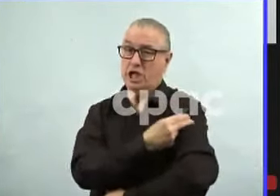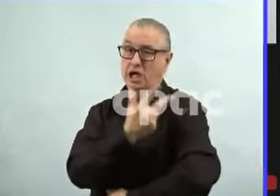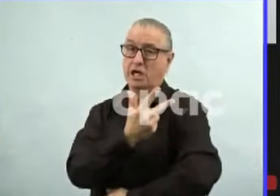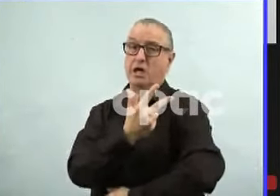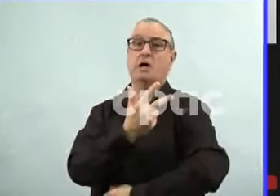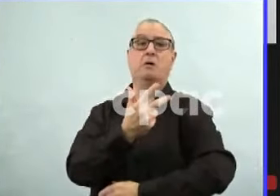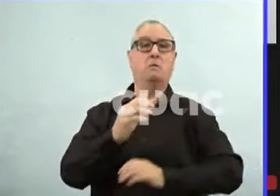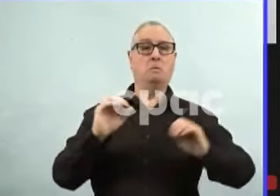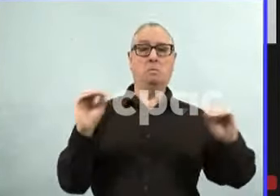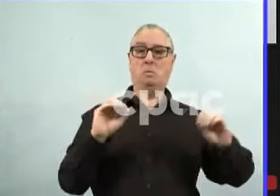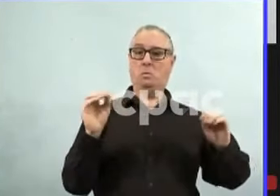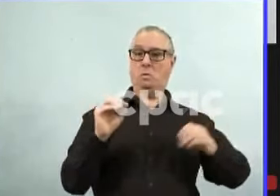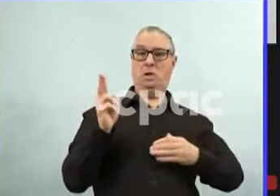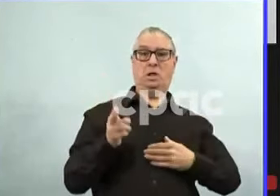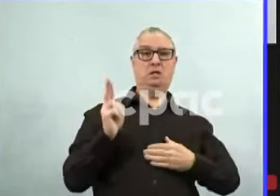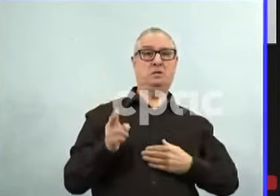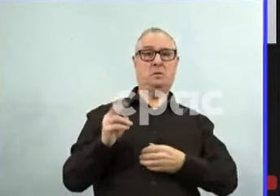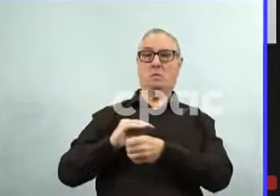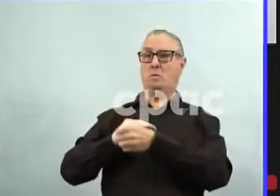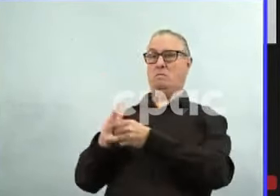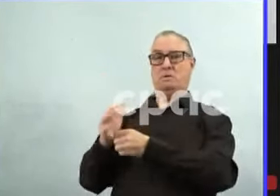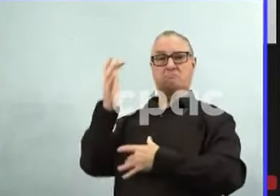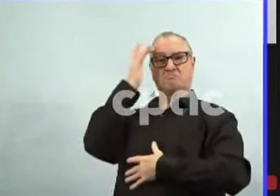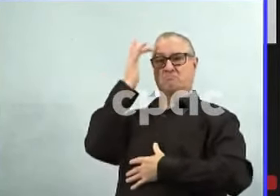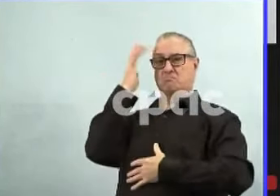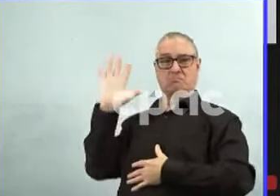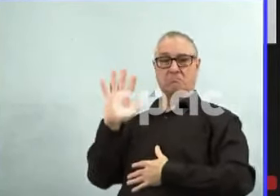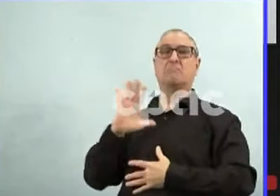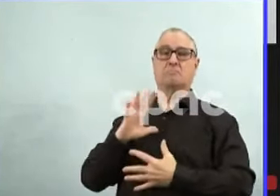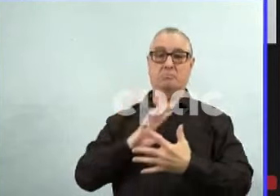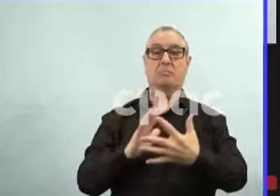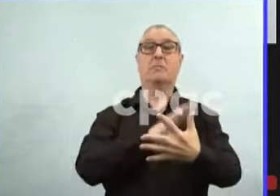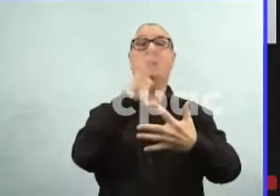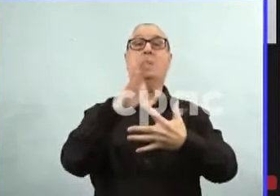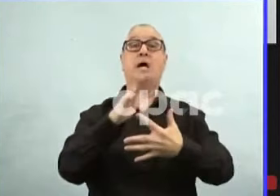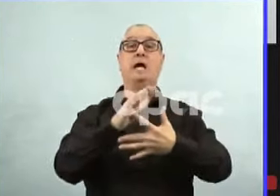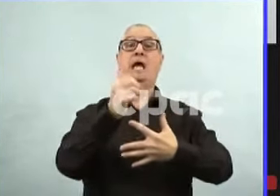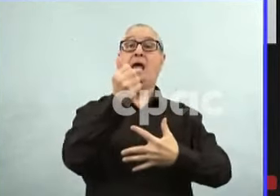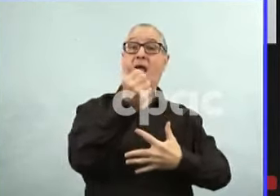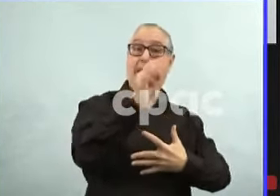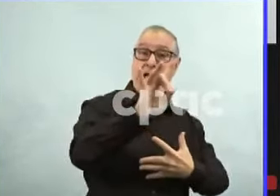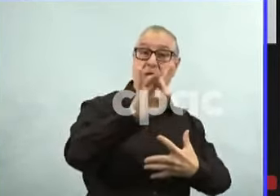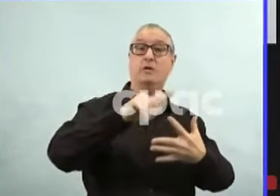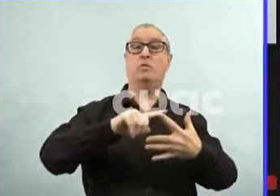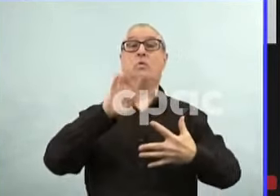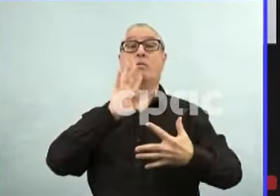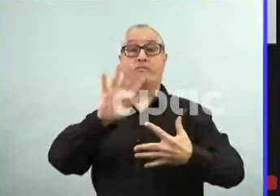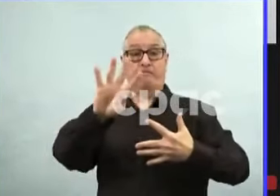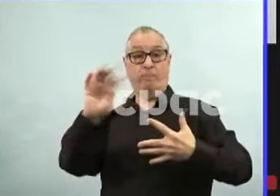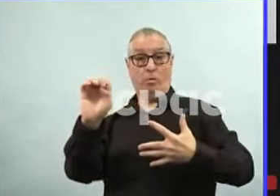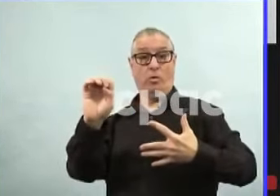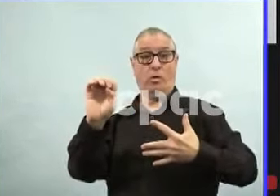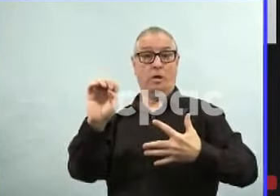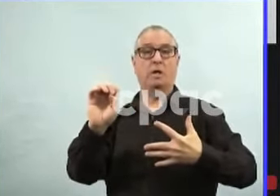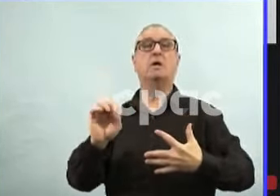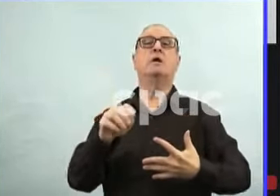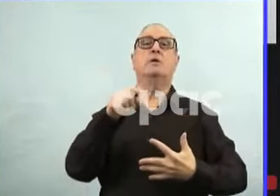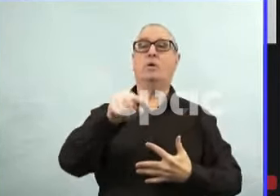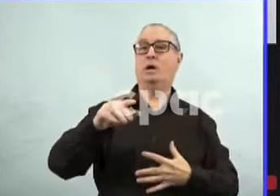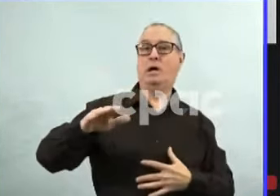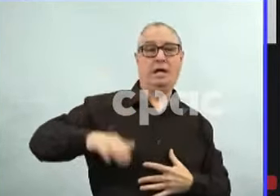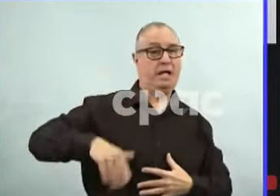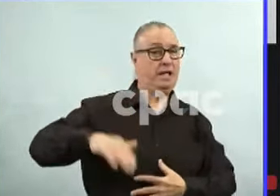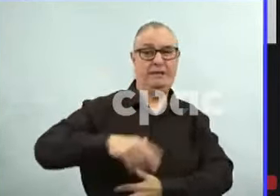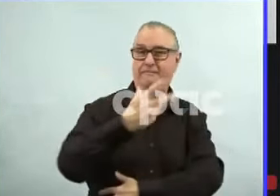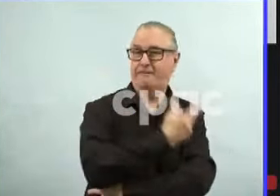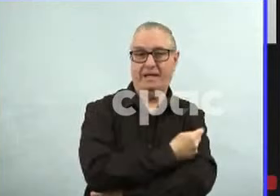Group two, you are 18 to 40 years of age and are not fully immunized and have no history of COVID and have one of the